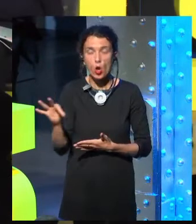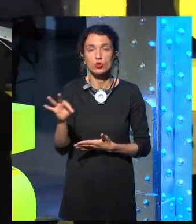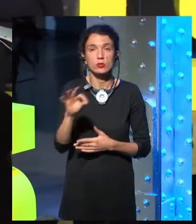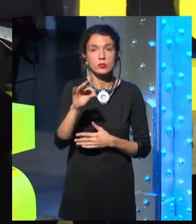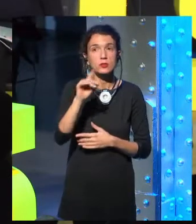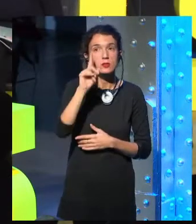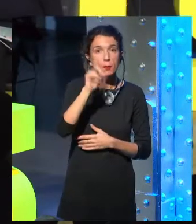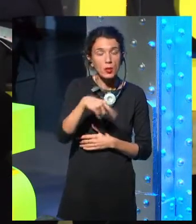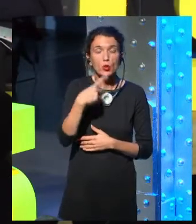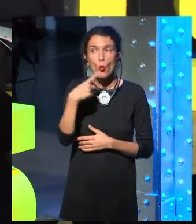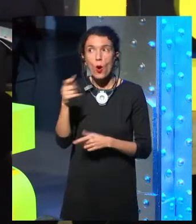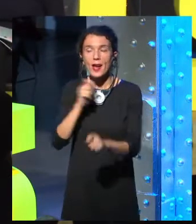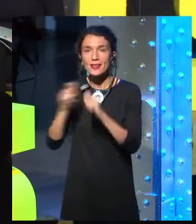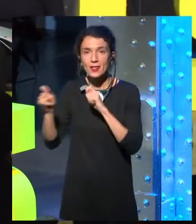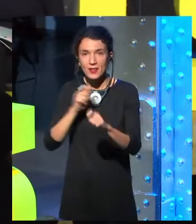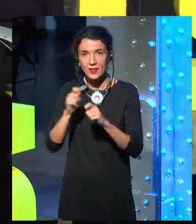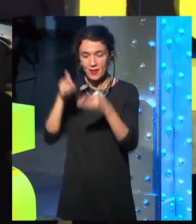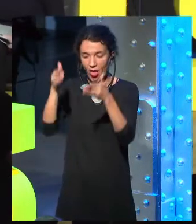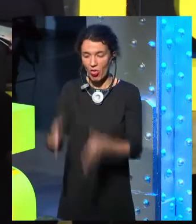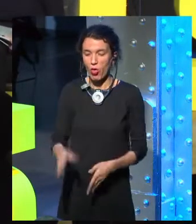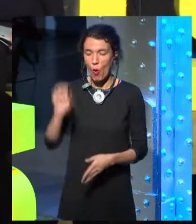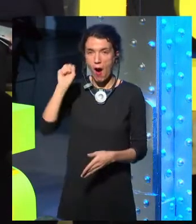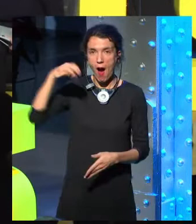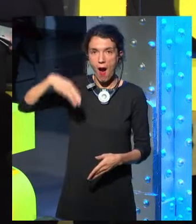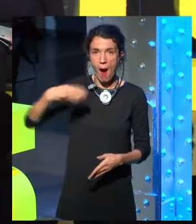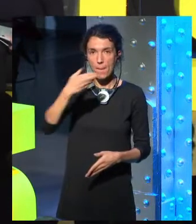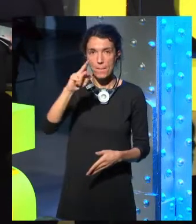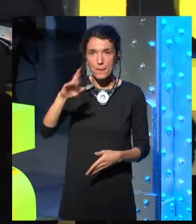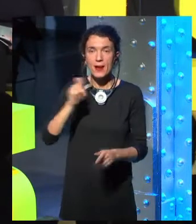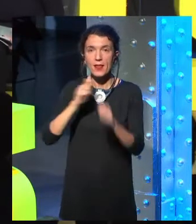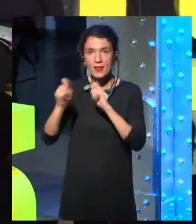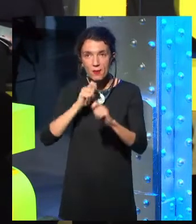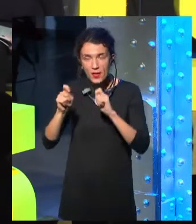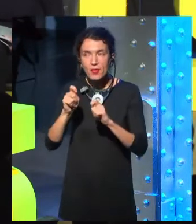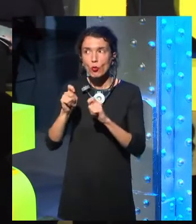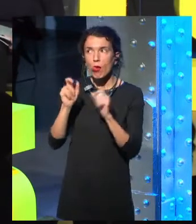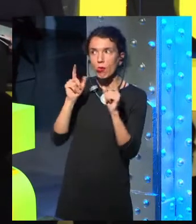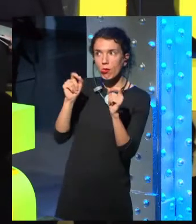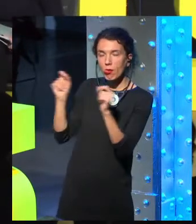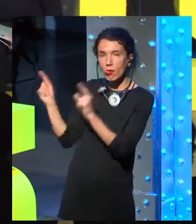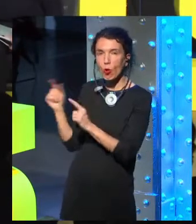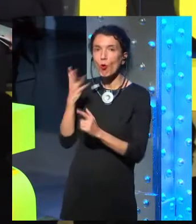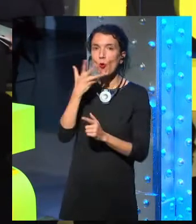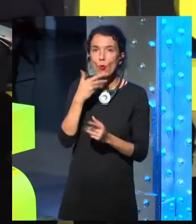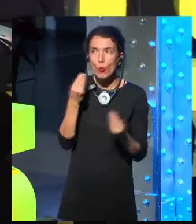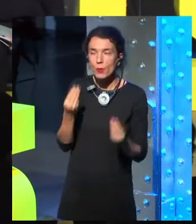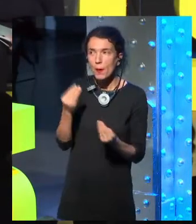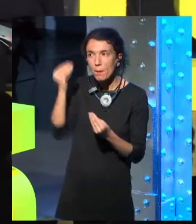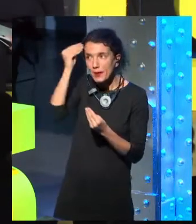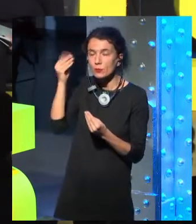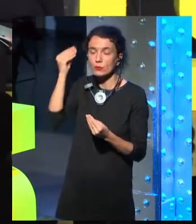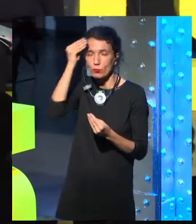new issue of Telos, and you that have interviewed Amber, what have you discovered after being with her, and after